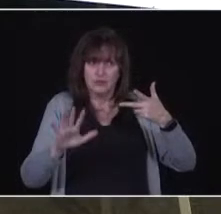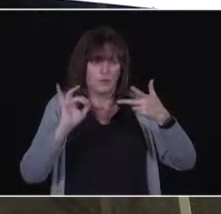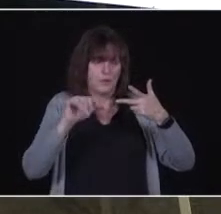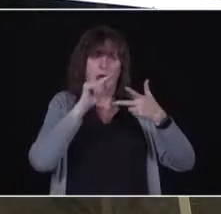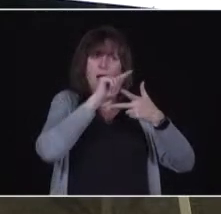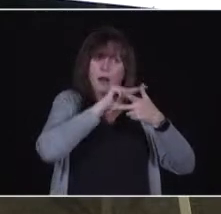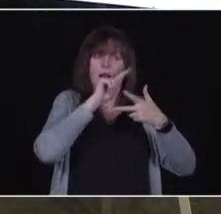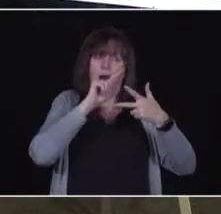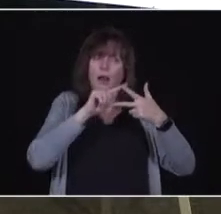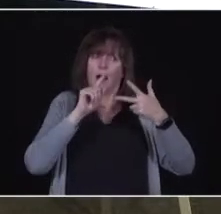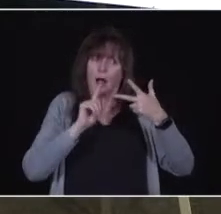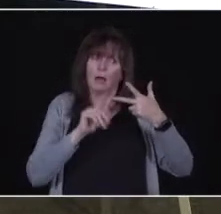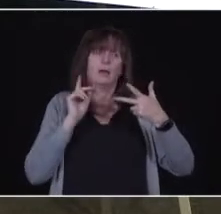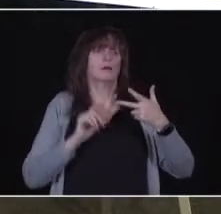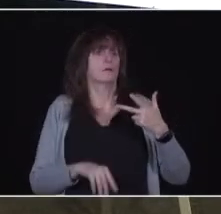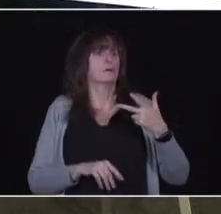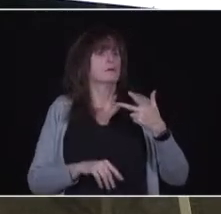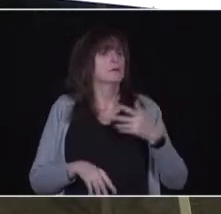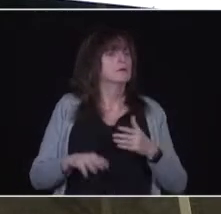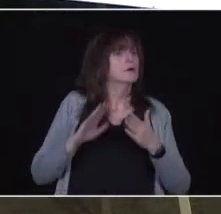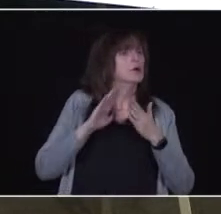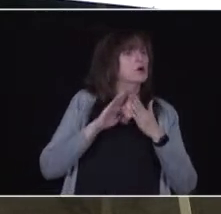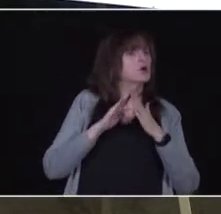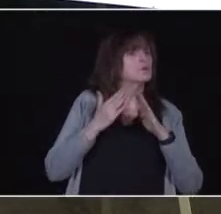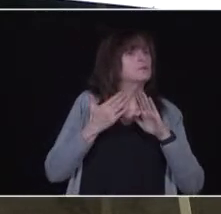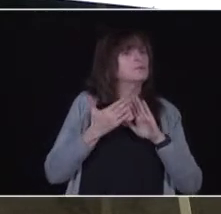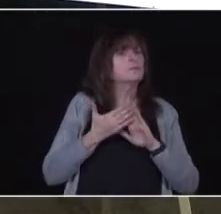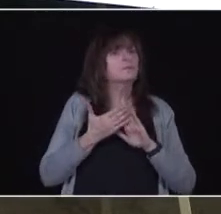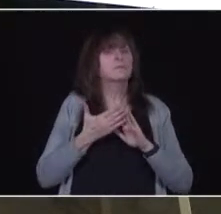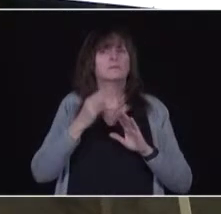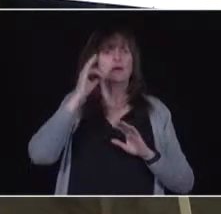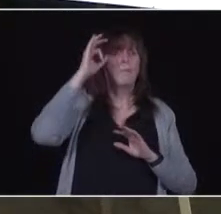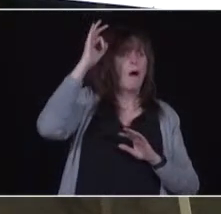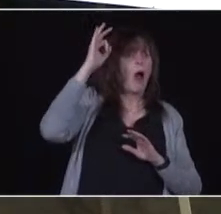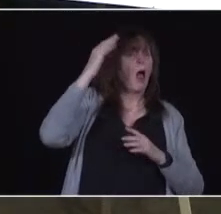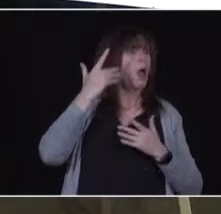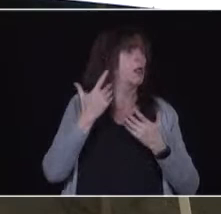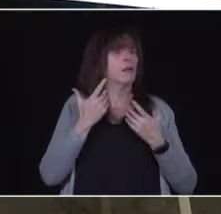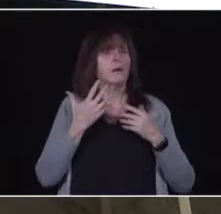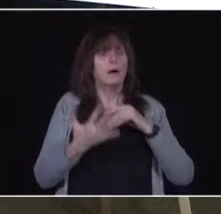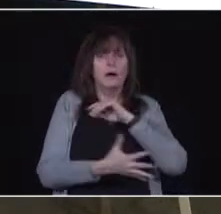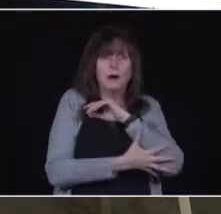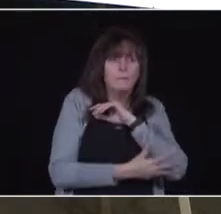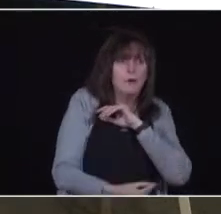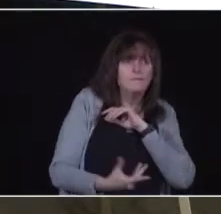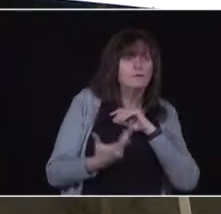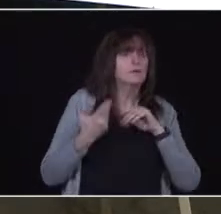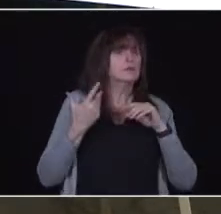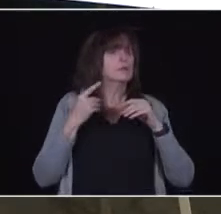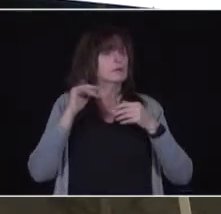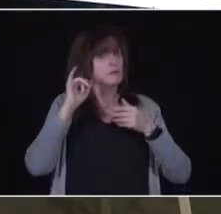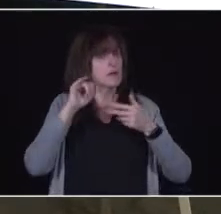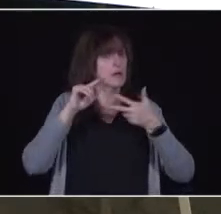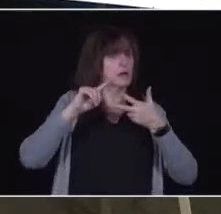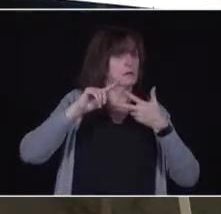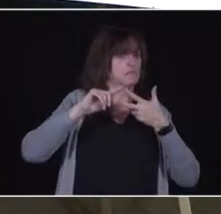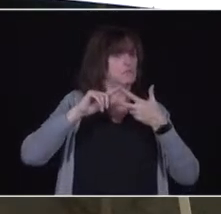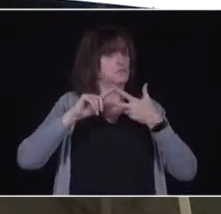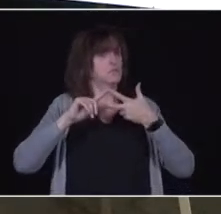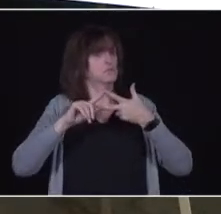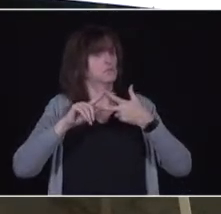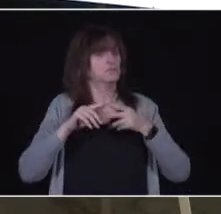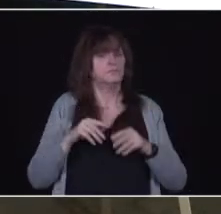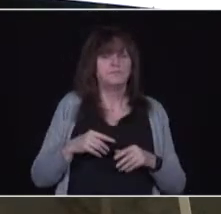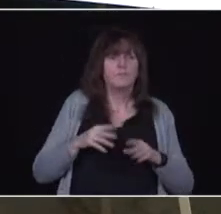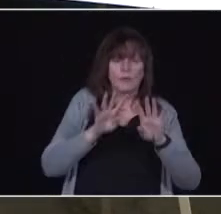affected communities are the next priority and so therefore the second one in phase 2 and then essential workers. Inside of